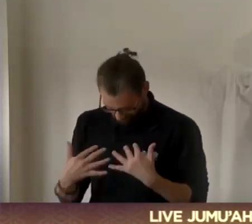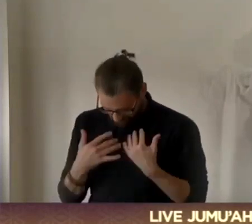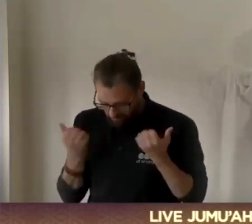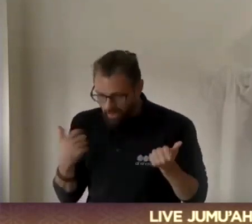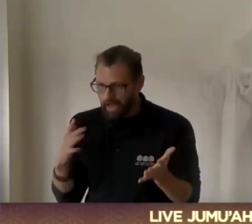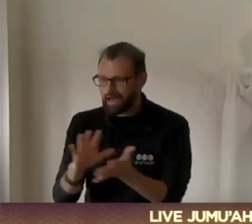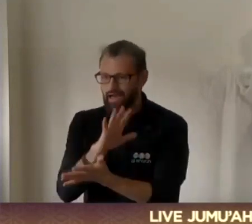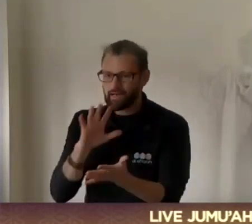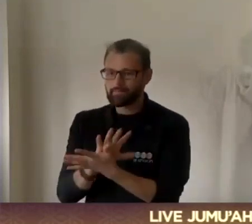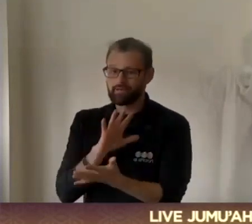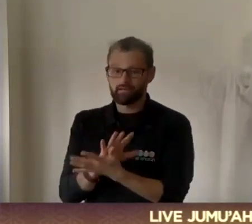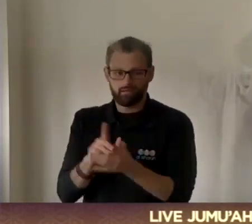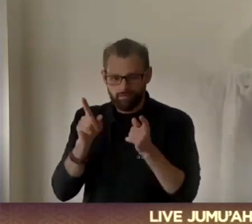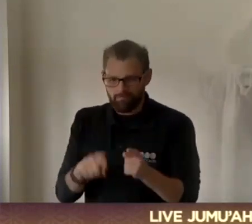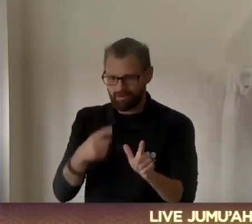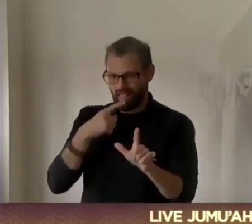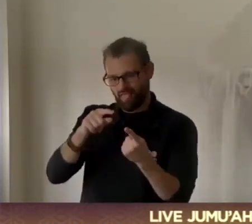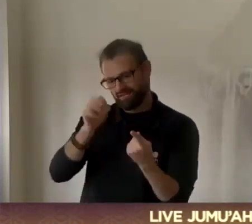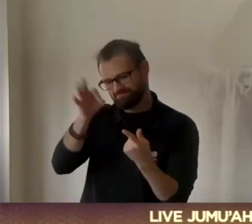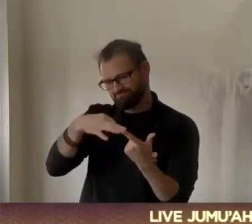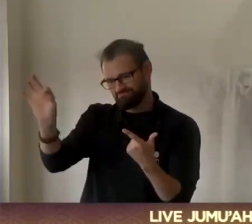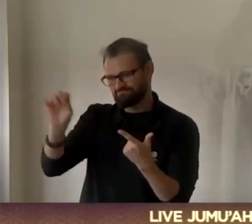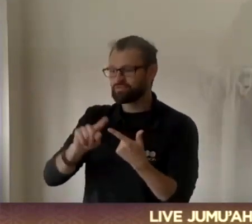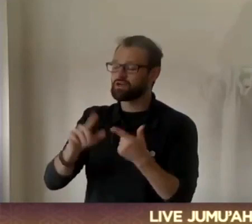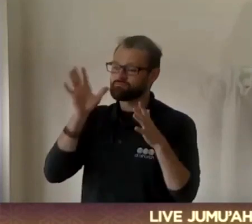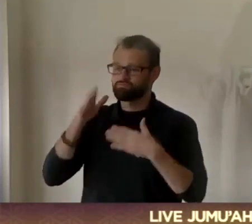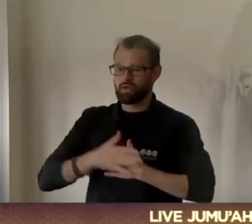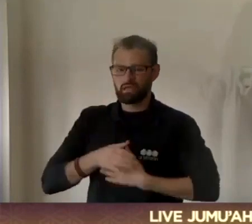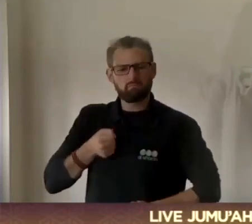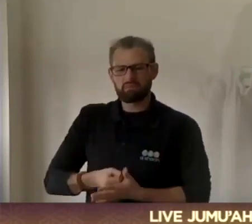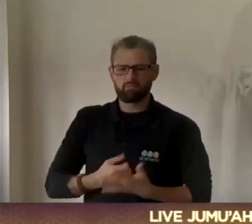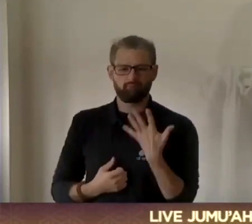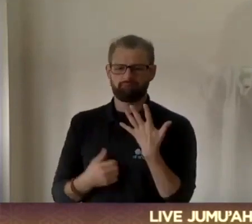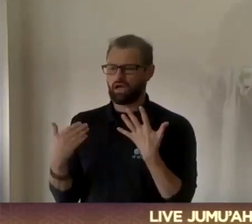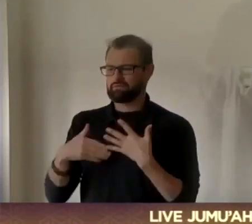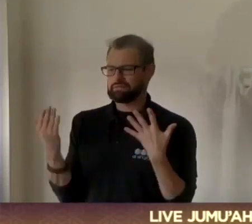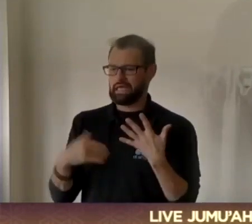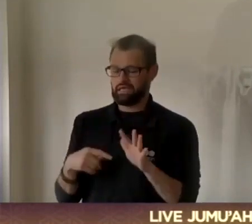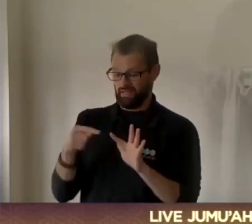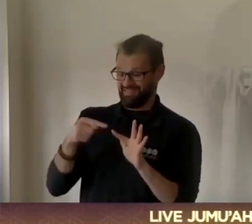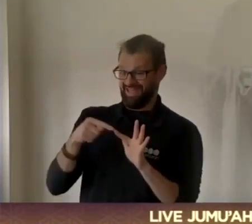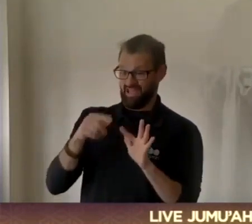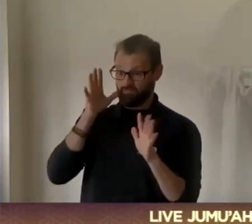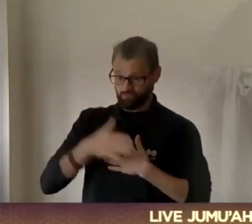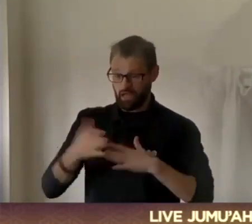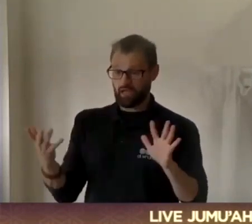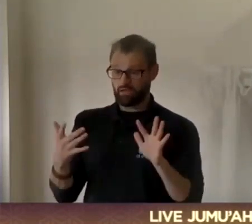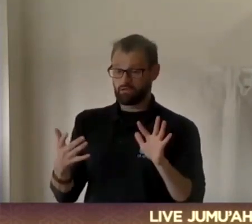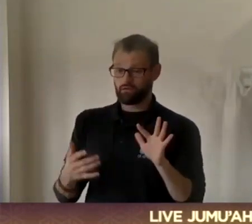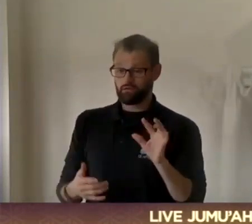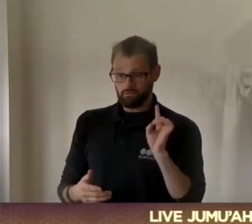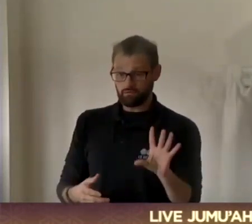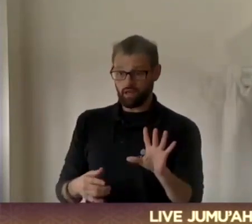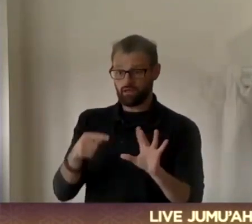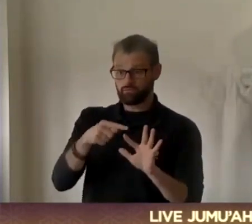you need to fulfill your prayer. The minimum is the five daily prayers, it's the second pillar of Islam. You are looking for happiness,